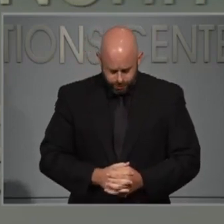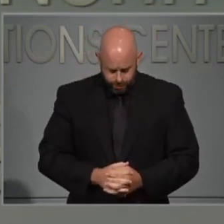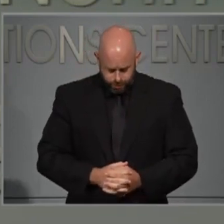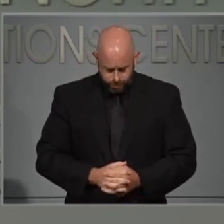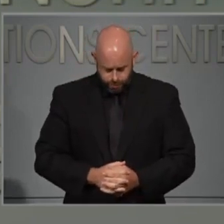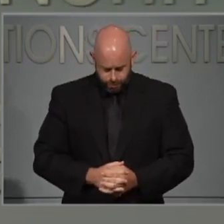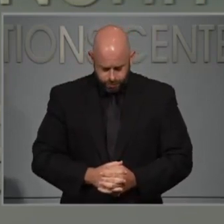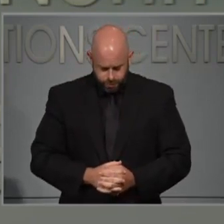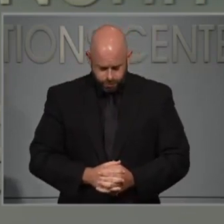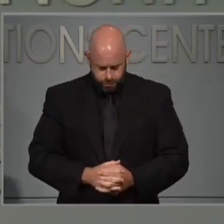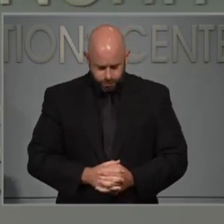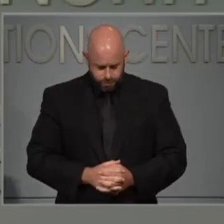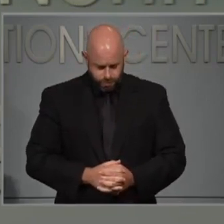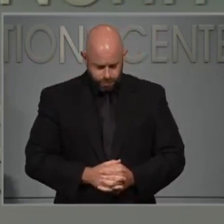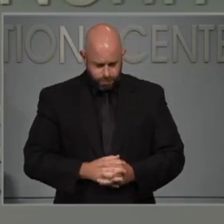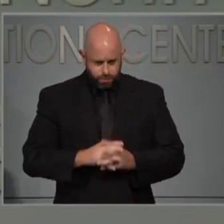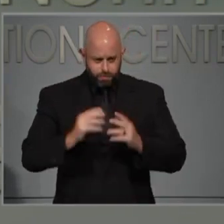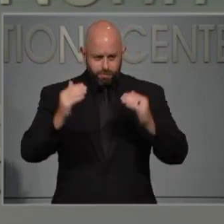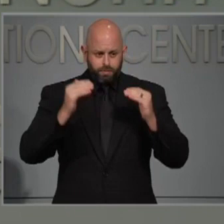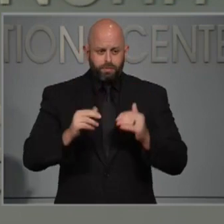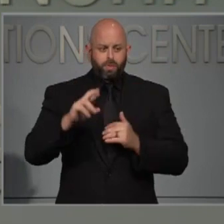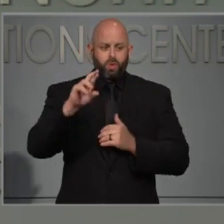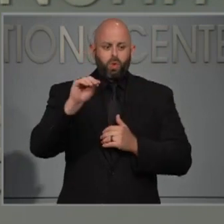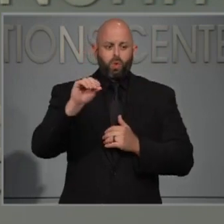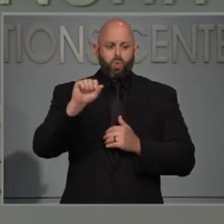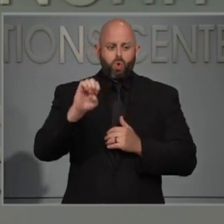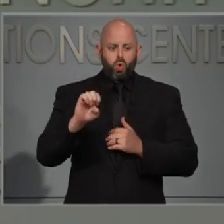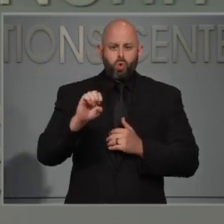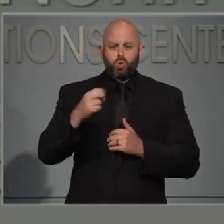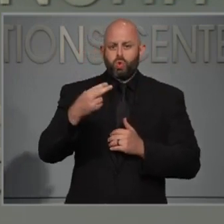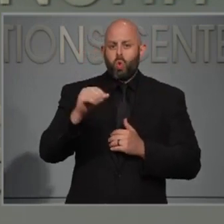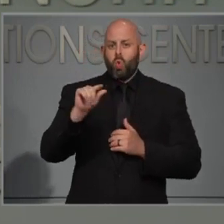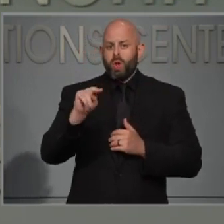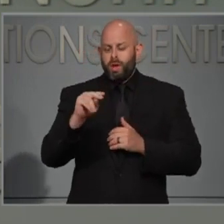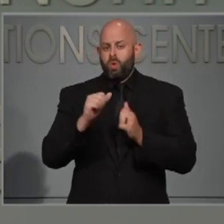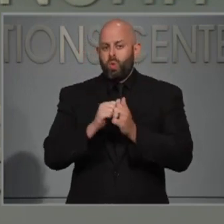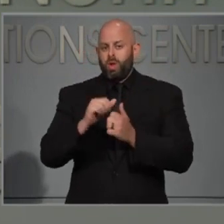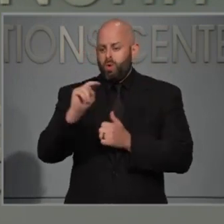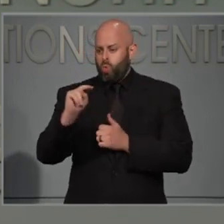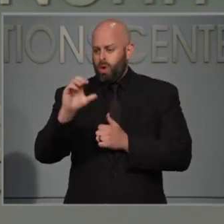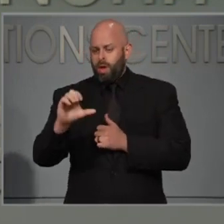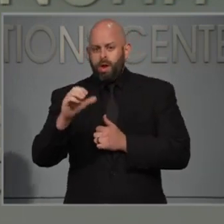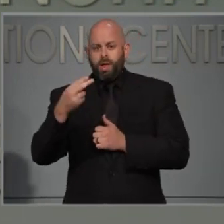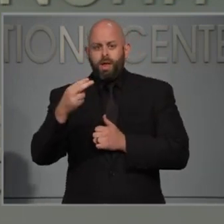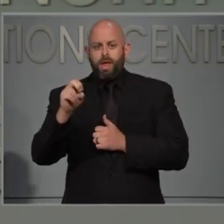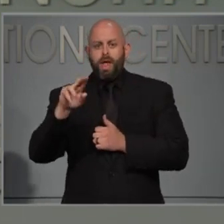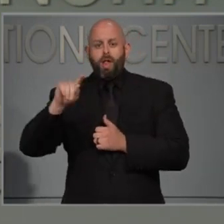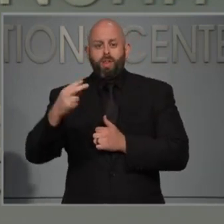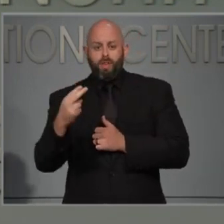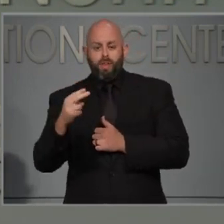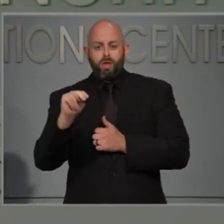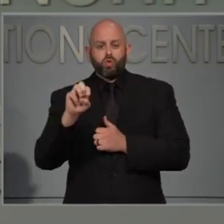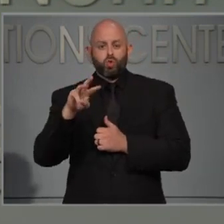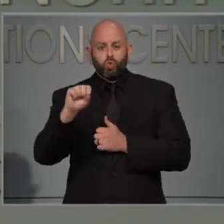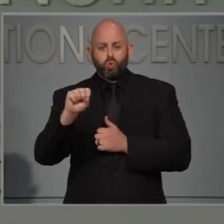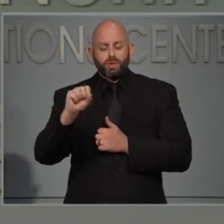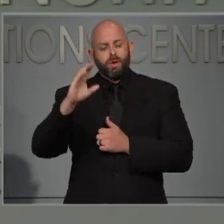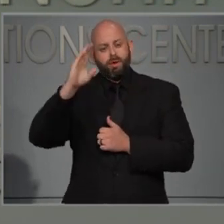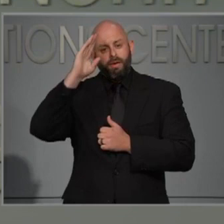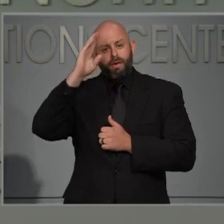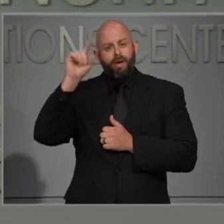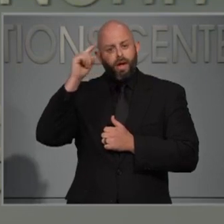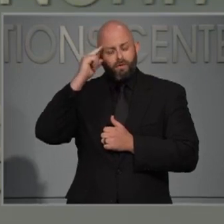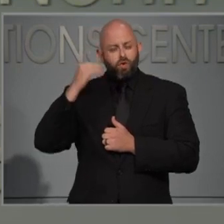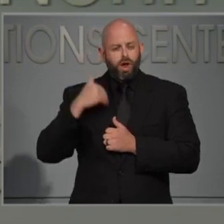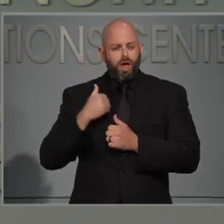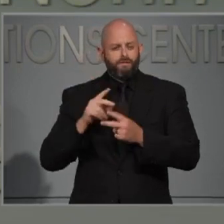Our next question is from Rose Hoban with North Carolina Health News. Hi, Governor. Hi, Secretary Cohen. I